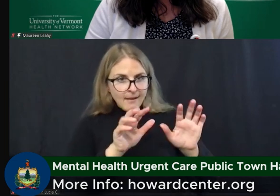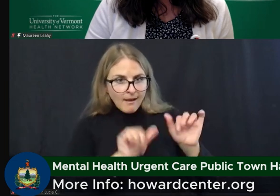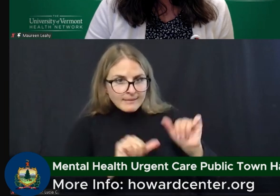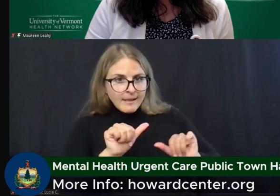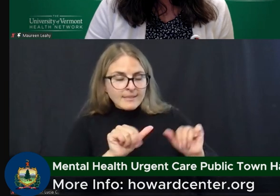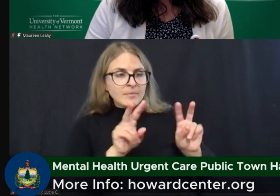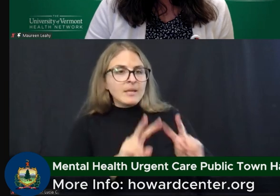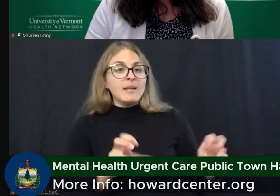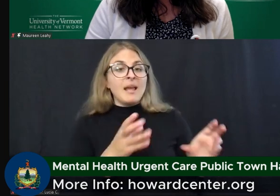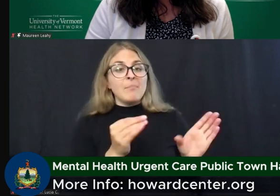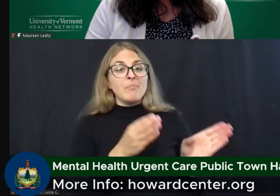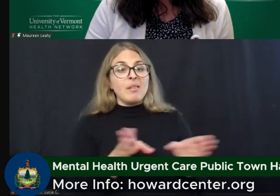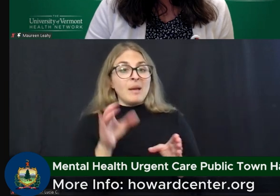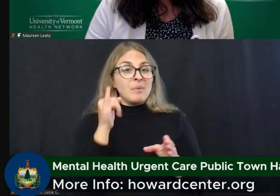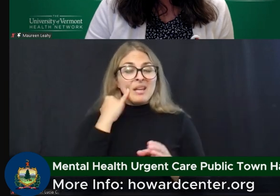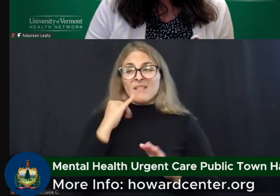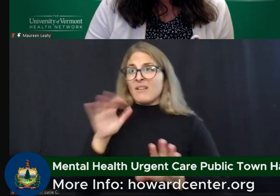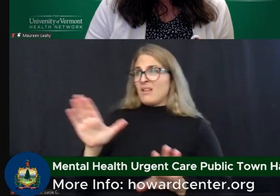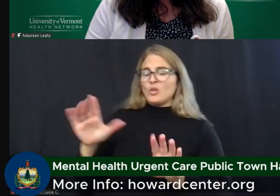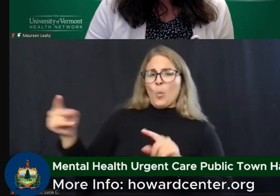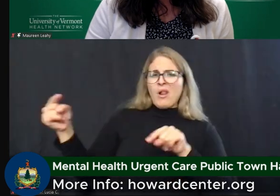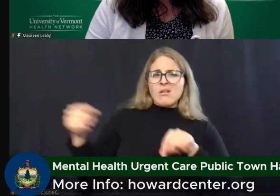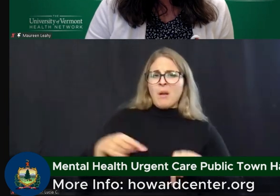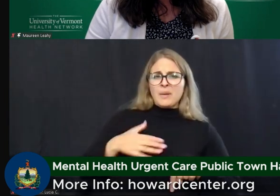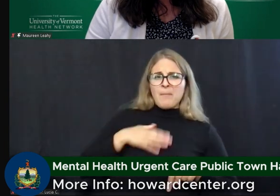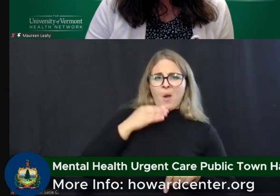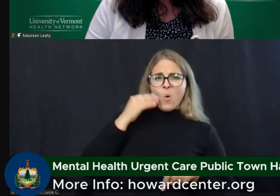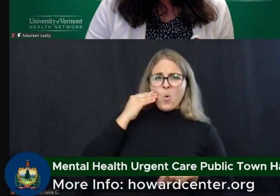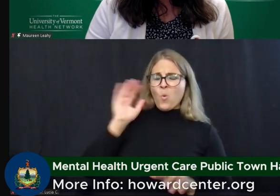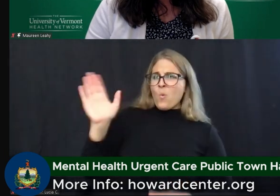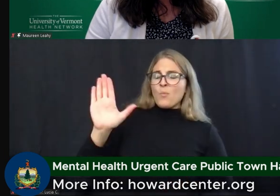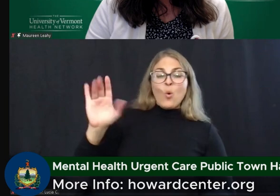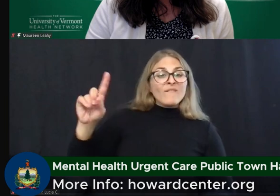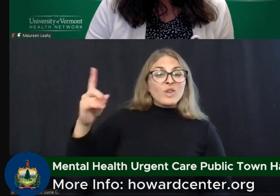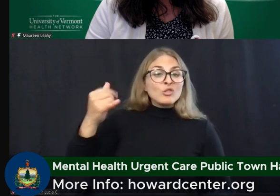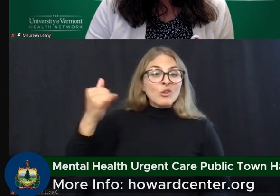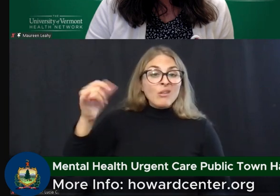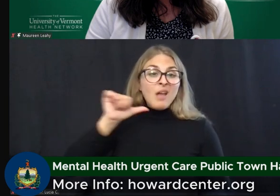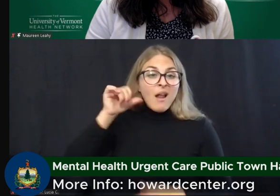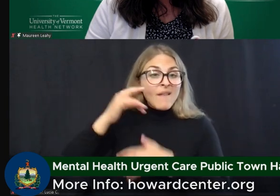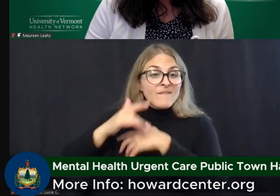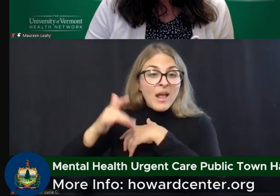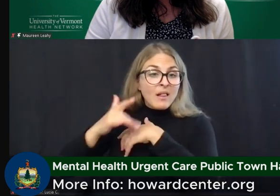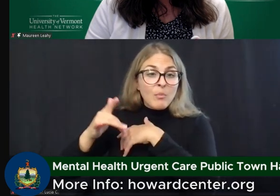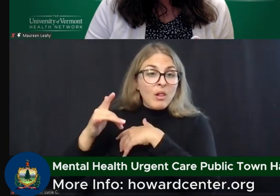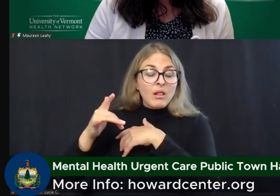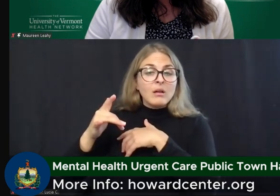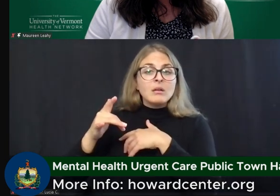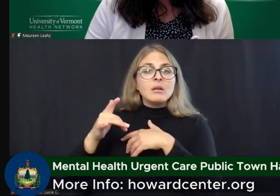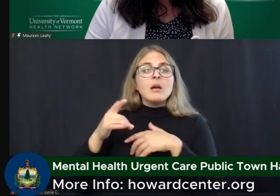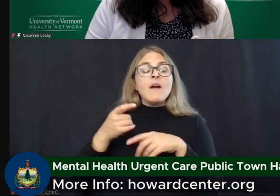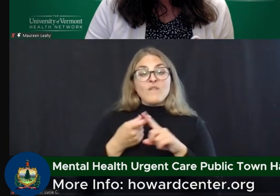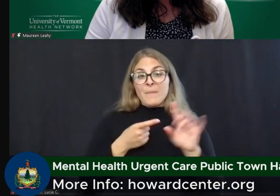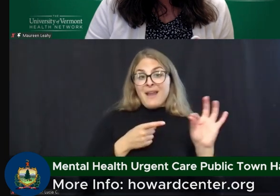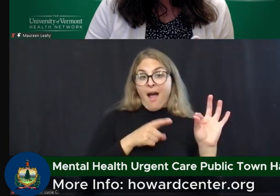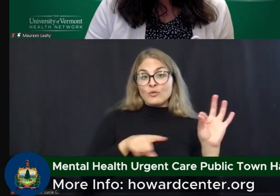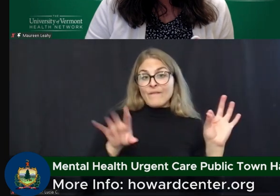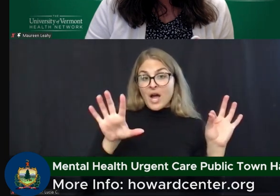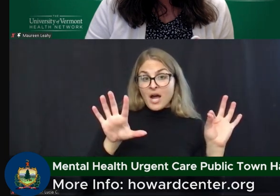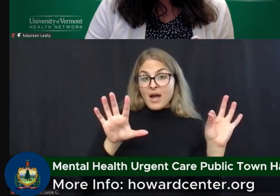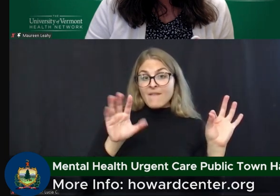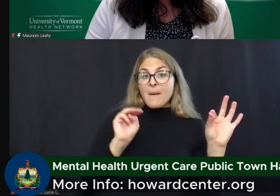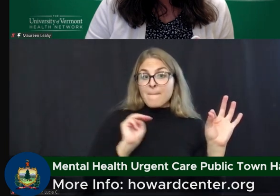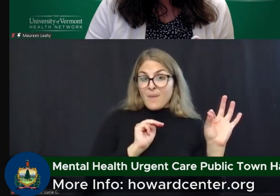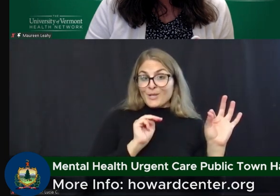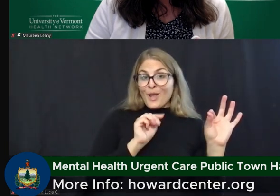someone doesn't want that mobile response to their home or first call is not available in that moment, between the hours of 9 to 5, Monday through Friday,